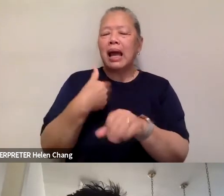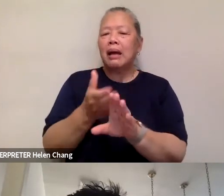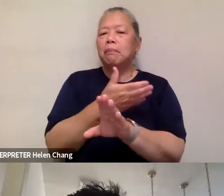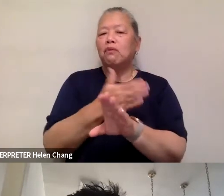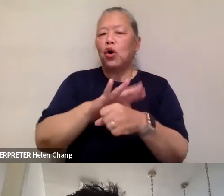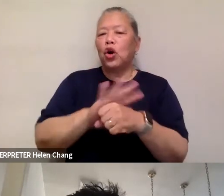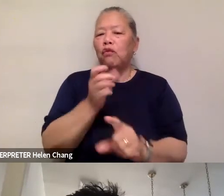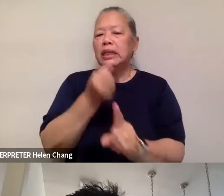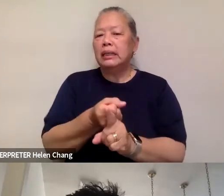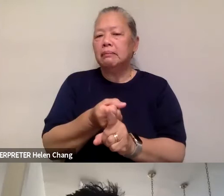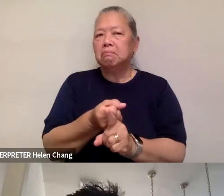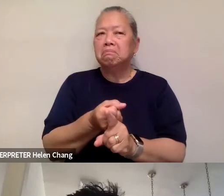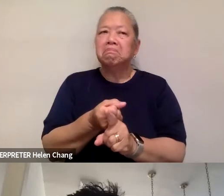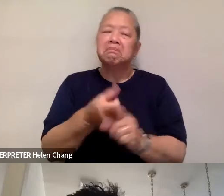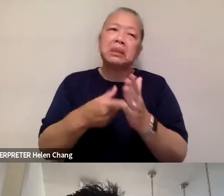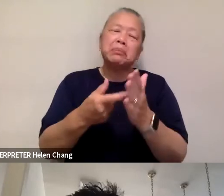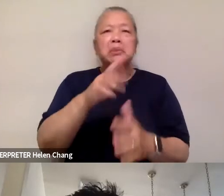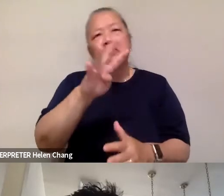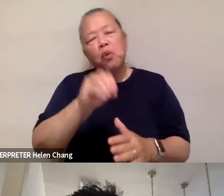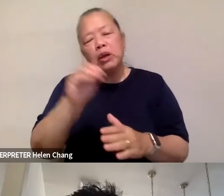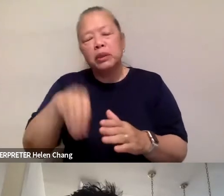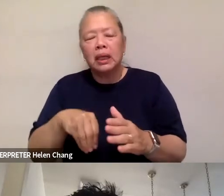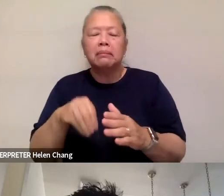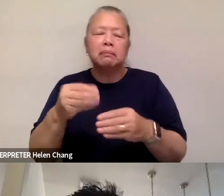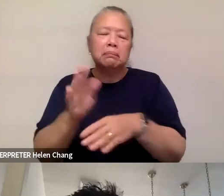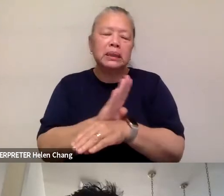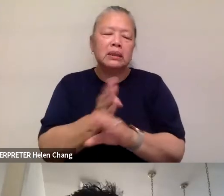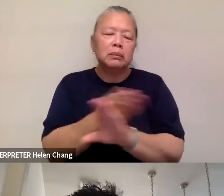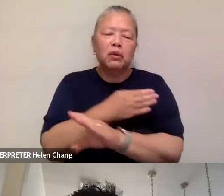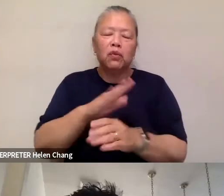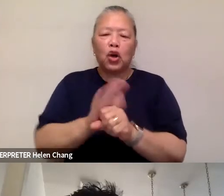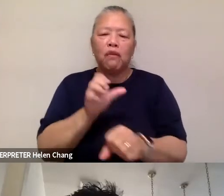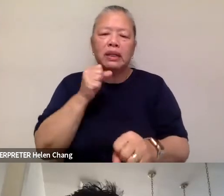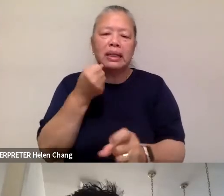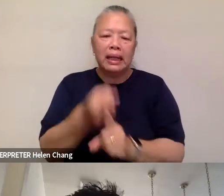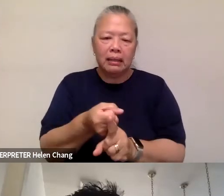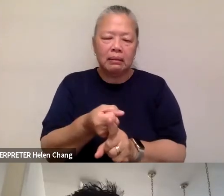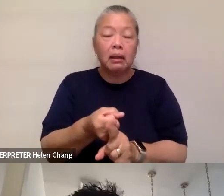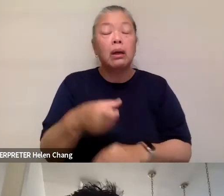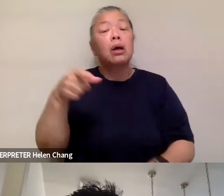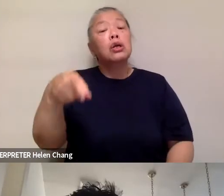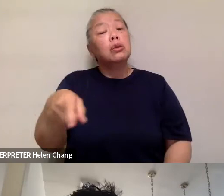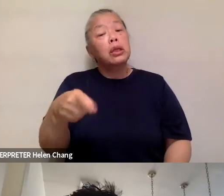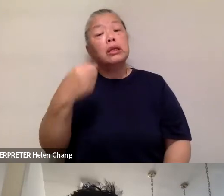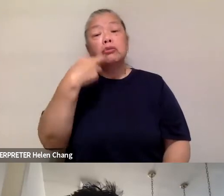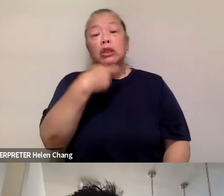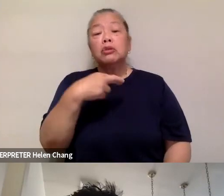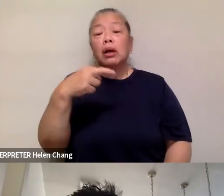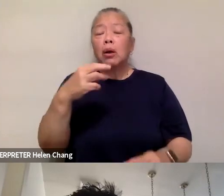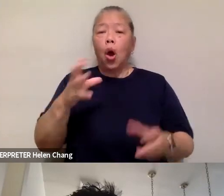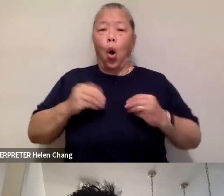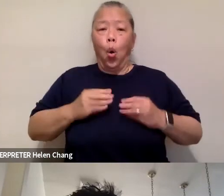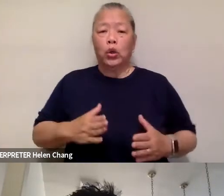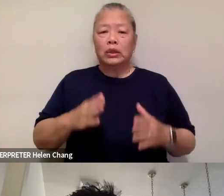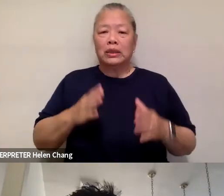-COVID. And so that's why these business restaurant owners had decided March 15th, before